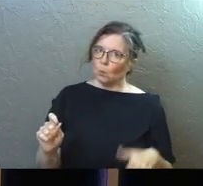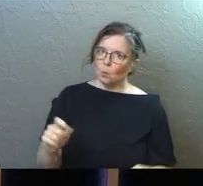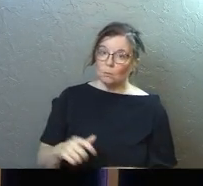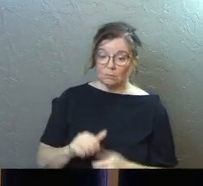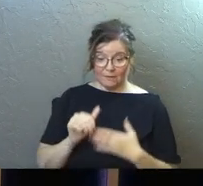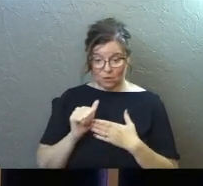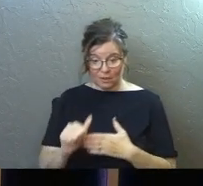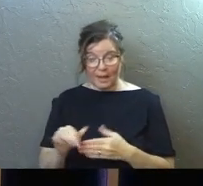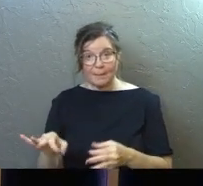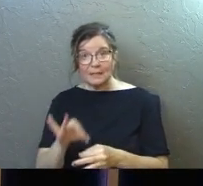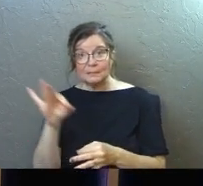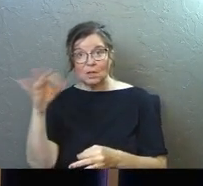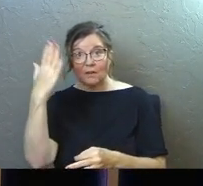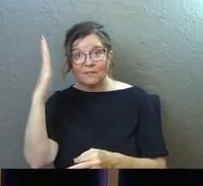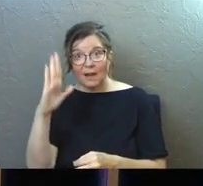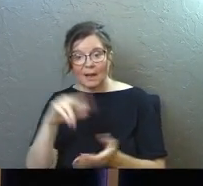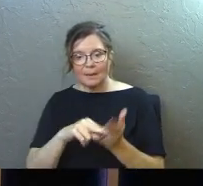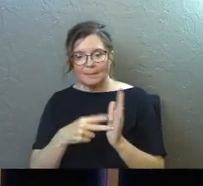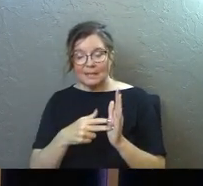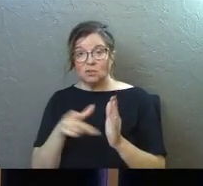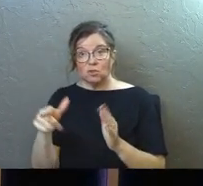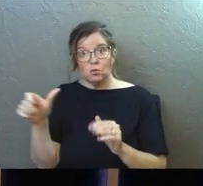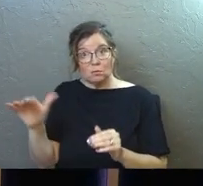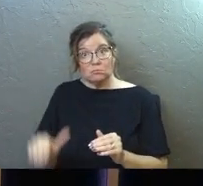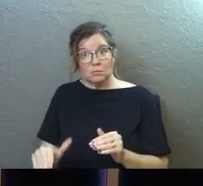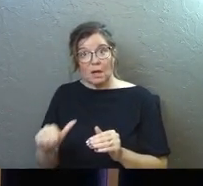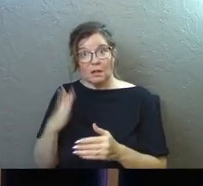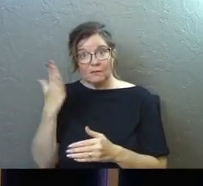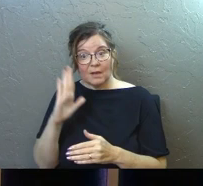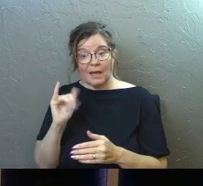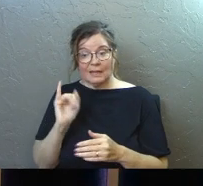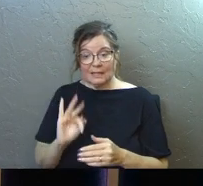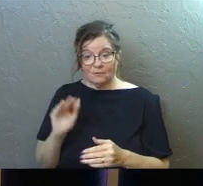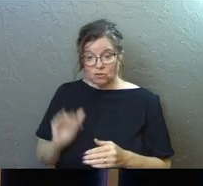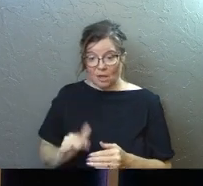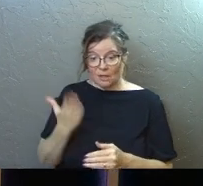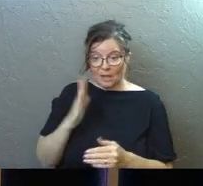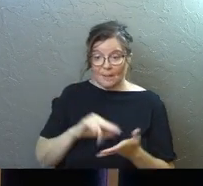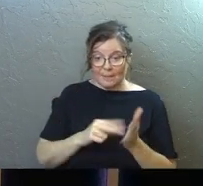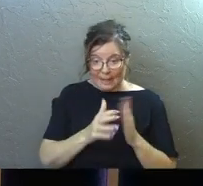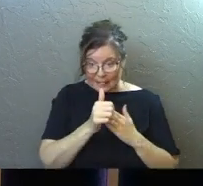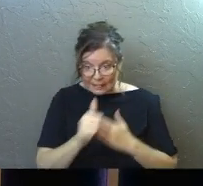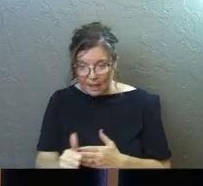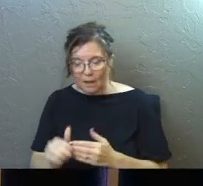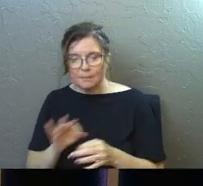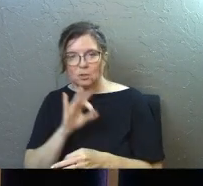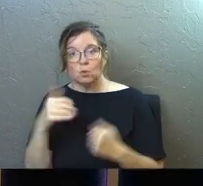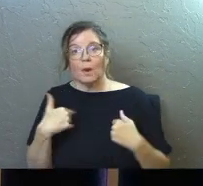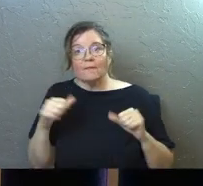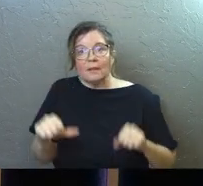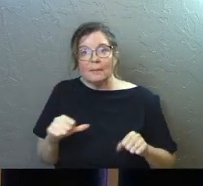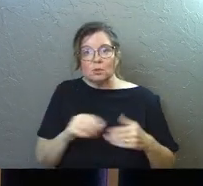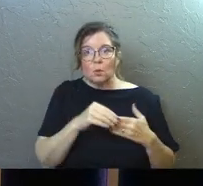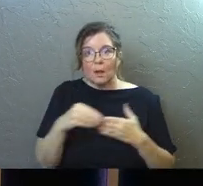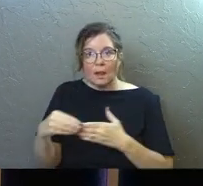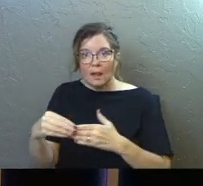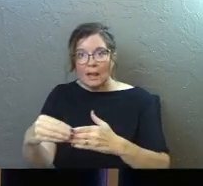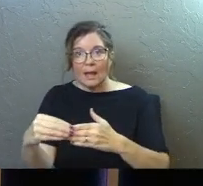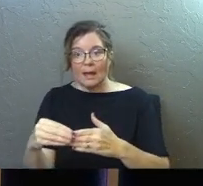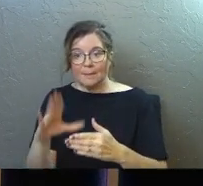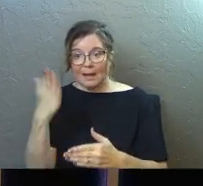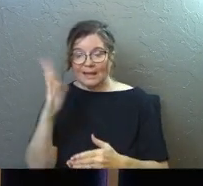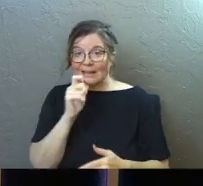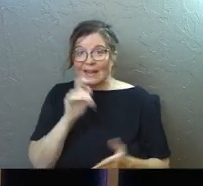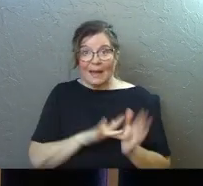If you're led by the spirit of God, you're a child of God. If you're a child of God, you're led by the spirit of God. You have the ability to be led by God.